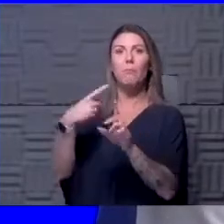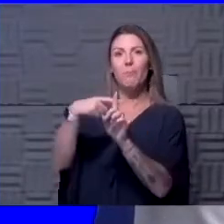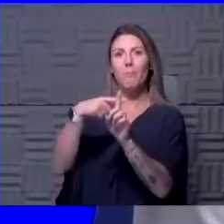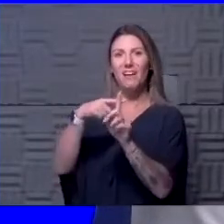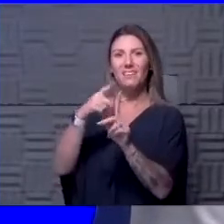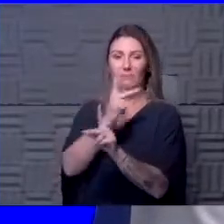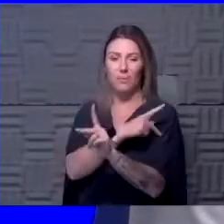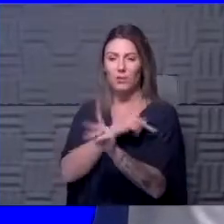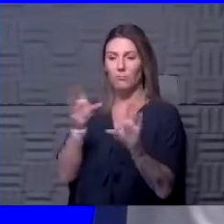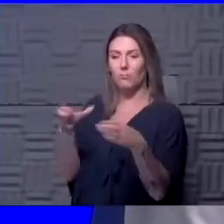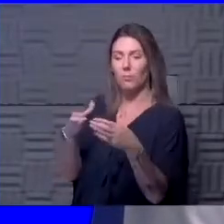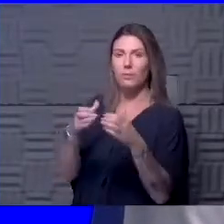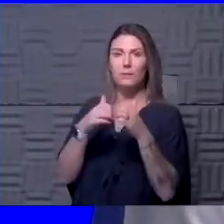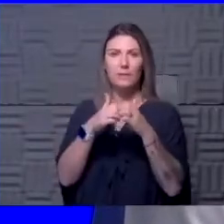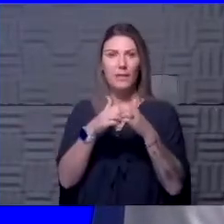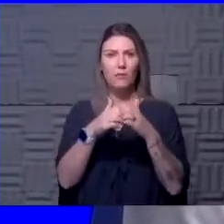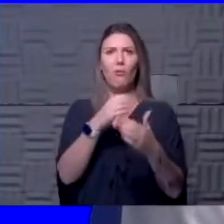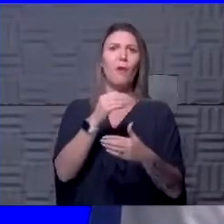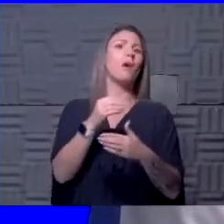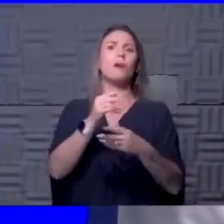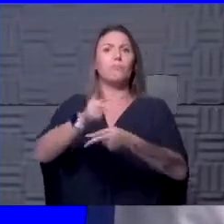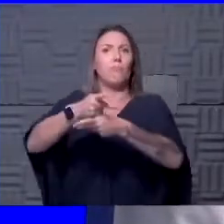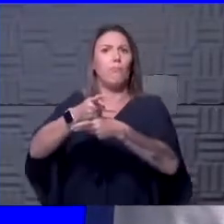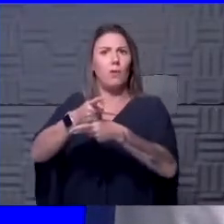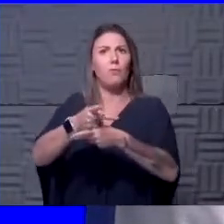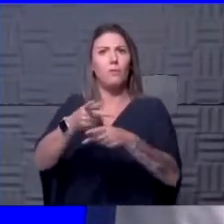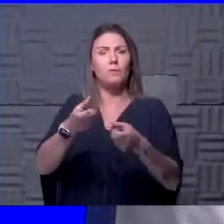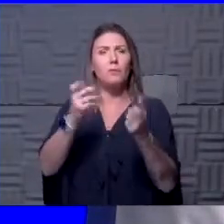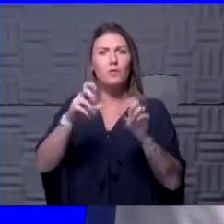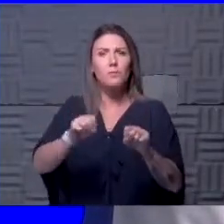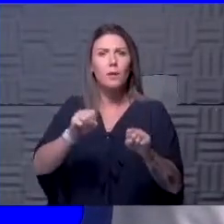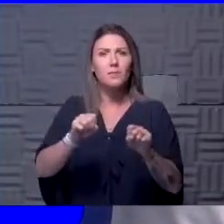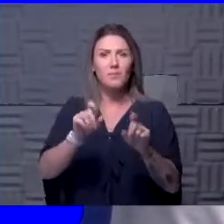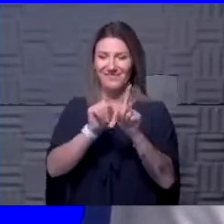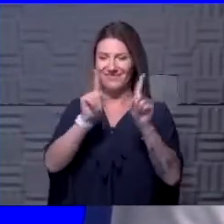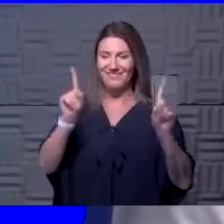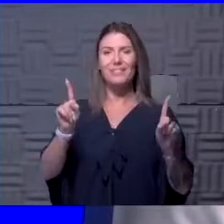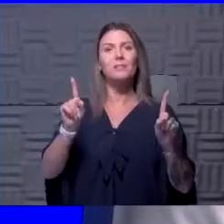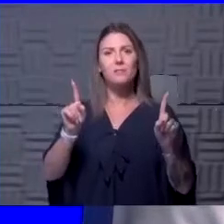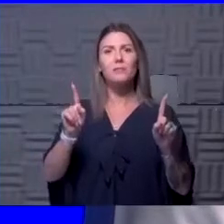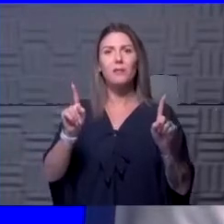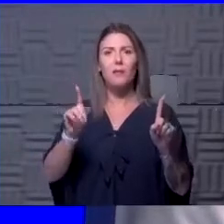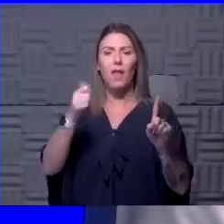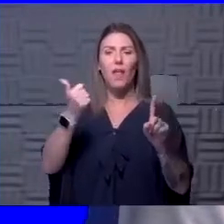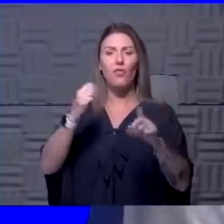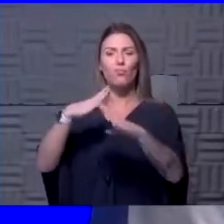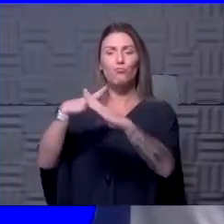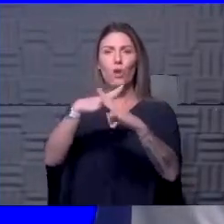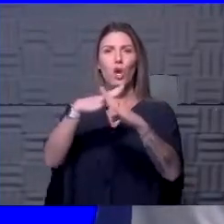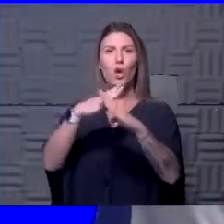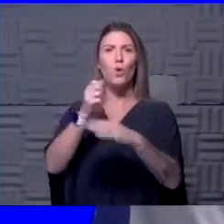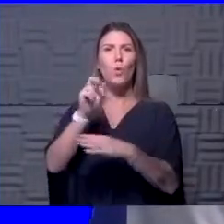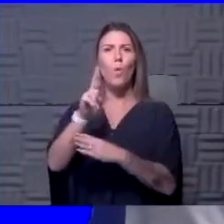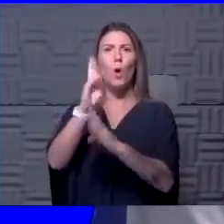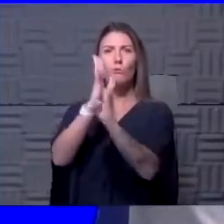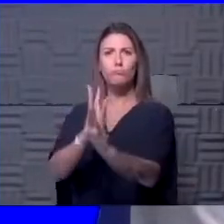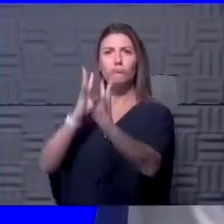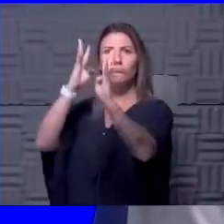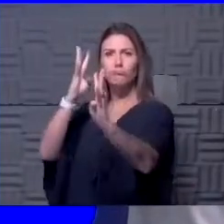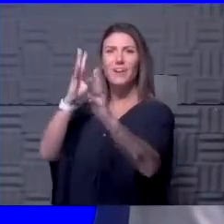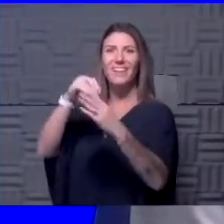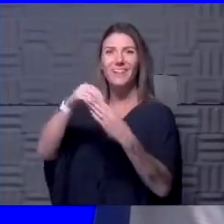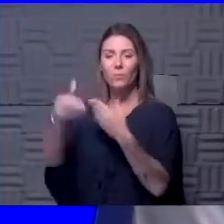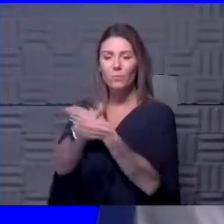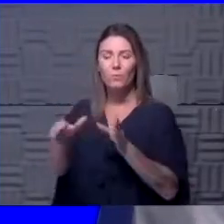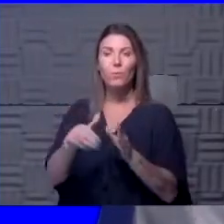You know, again, still taking as much precaution as possible, distancing, having other barriers or curtains in those rooms. So if you